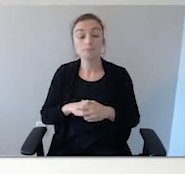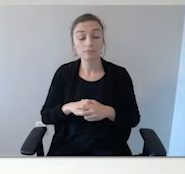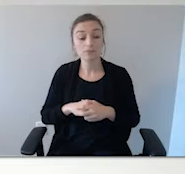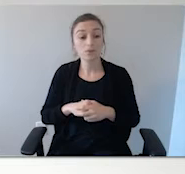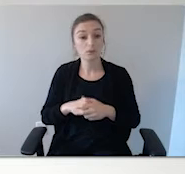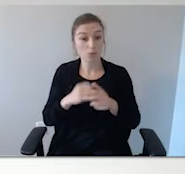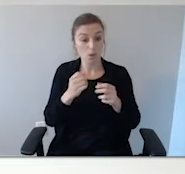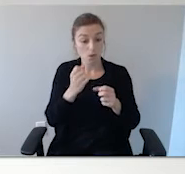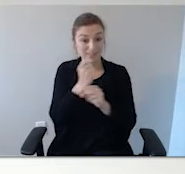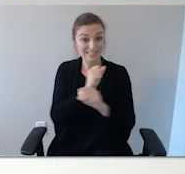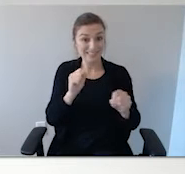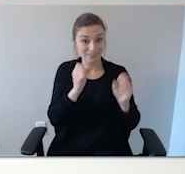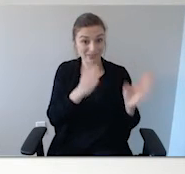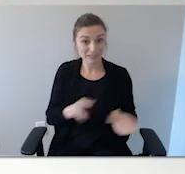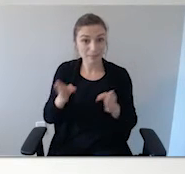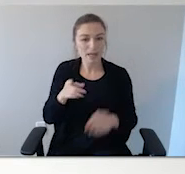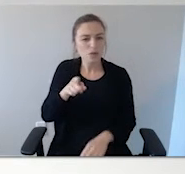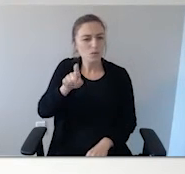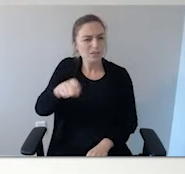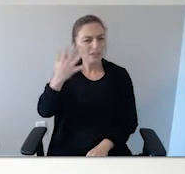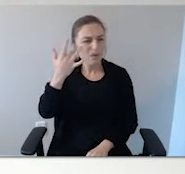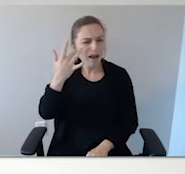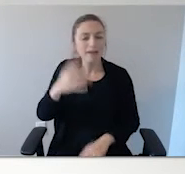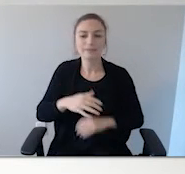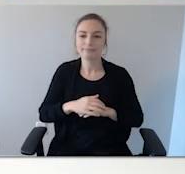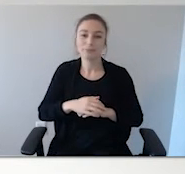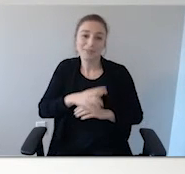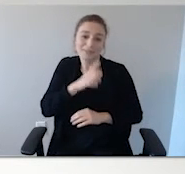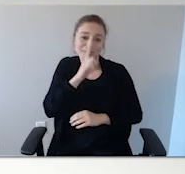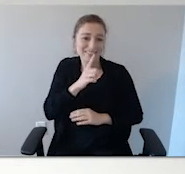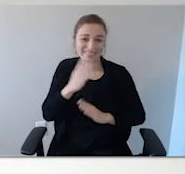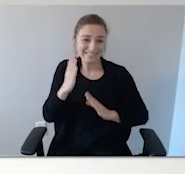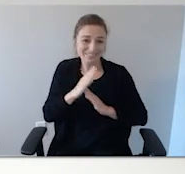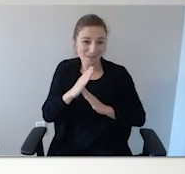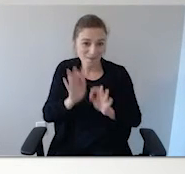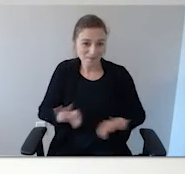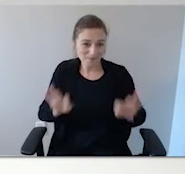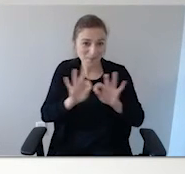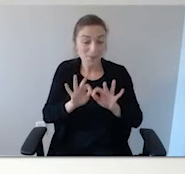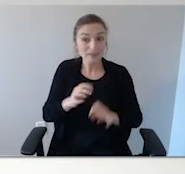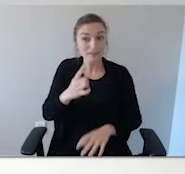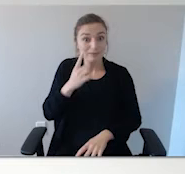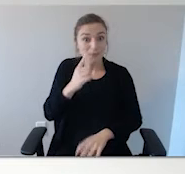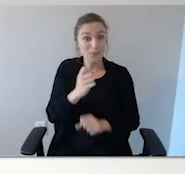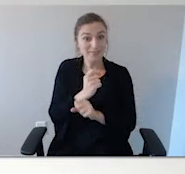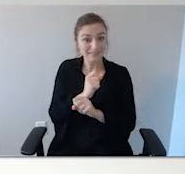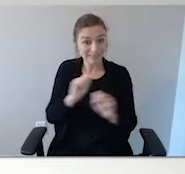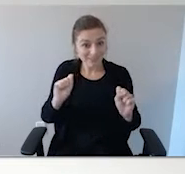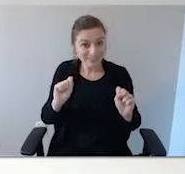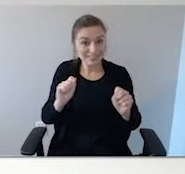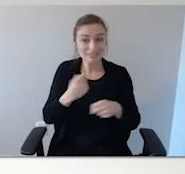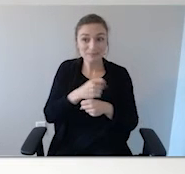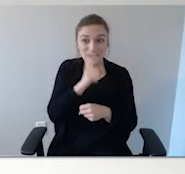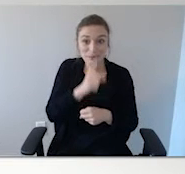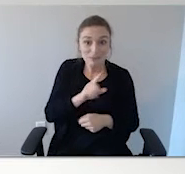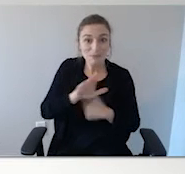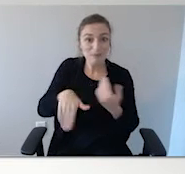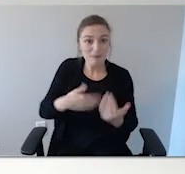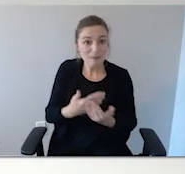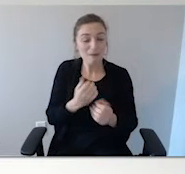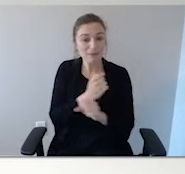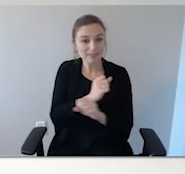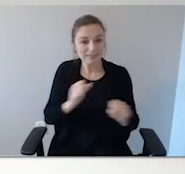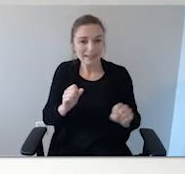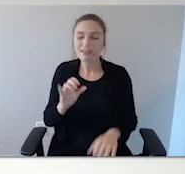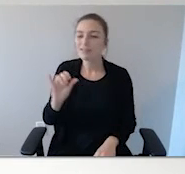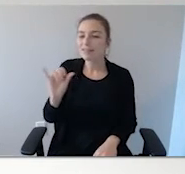Why do you need a safety plan? Well, obvious reasons, it's to ensure safety. So we make sure that we have all the strategies and all